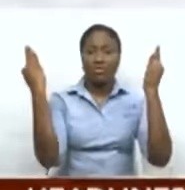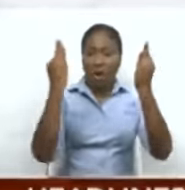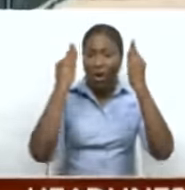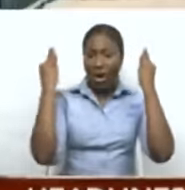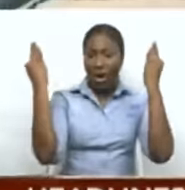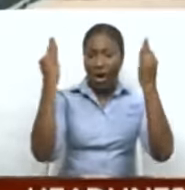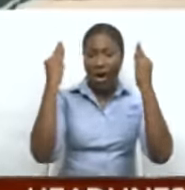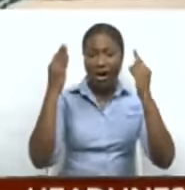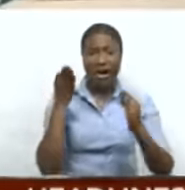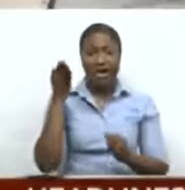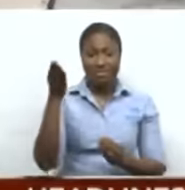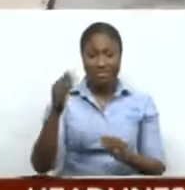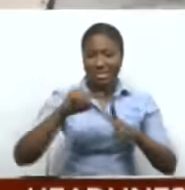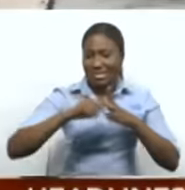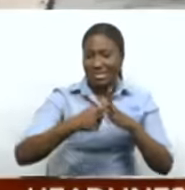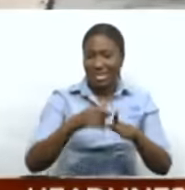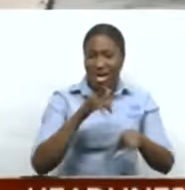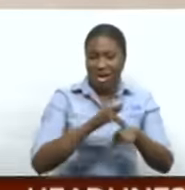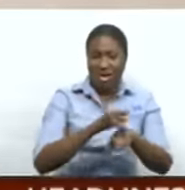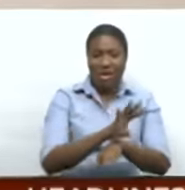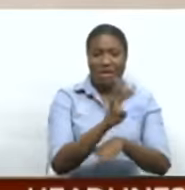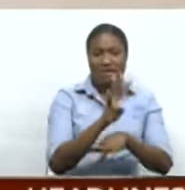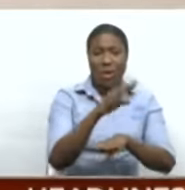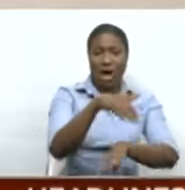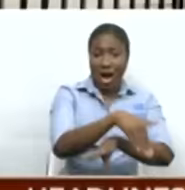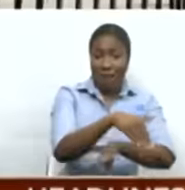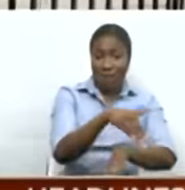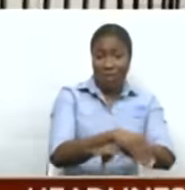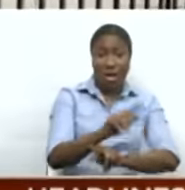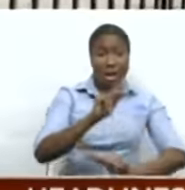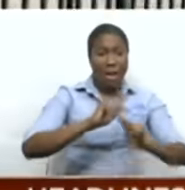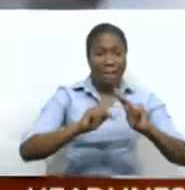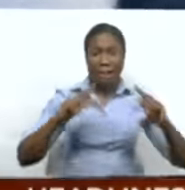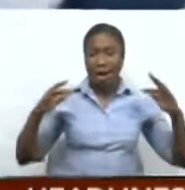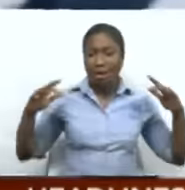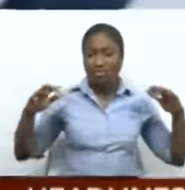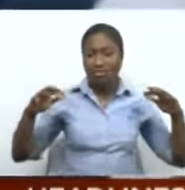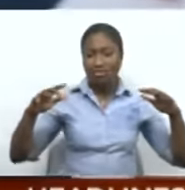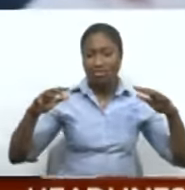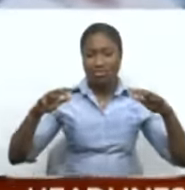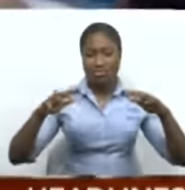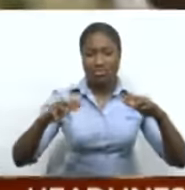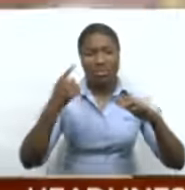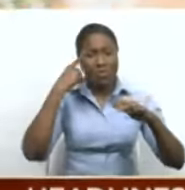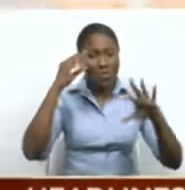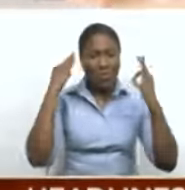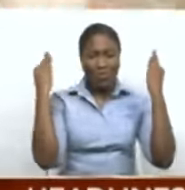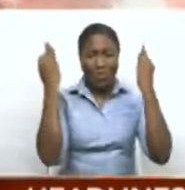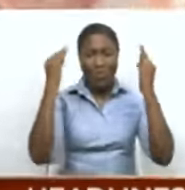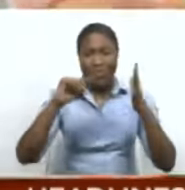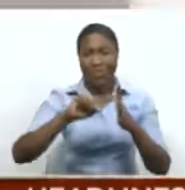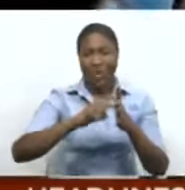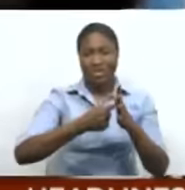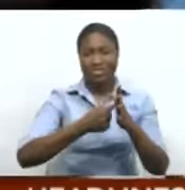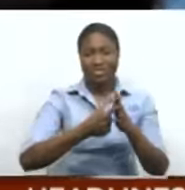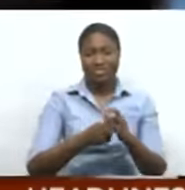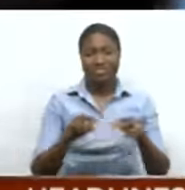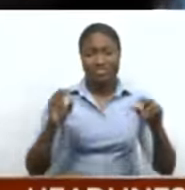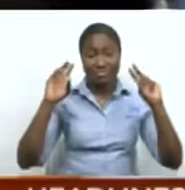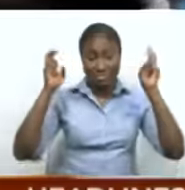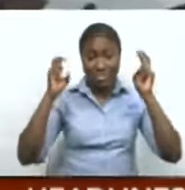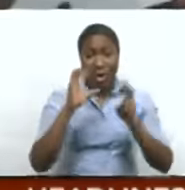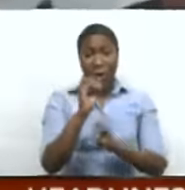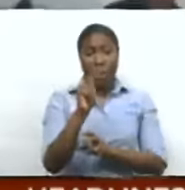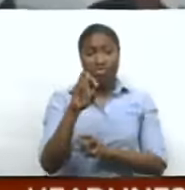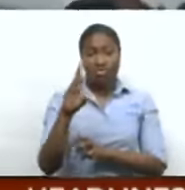From as early as 4 p.m., the crowd started to gather at Otrabanda for the festival. Otrabanda is one of